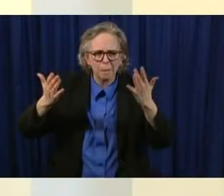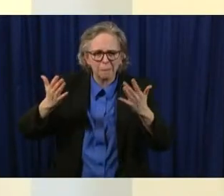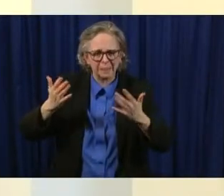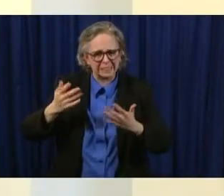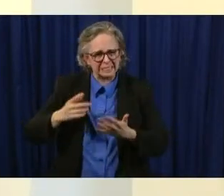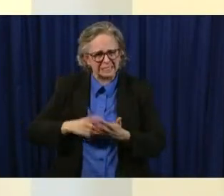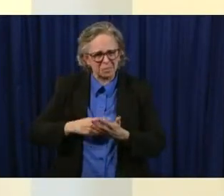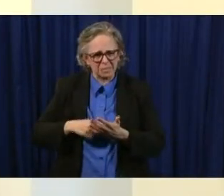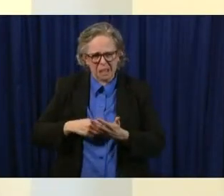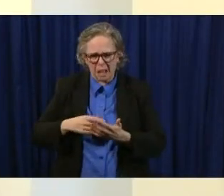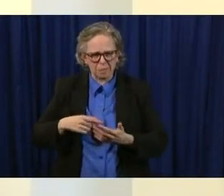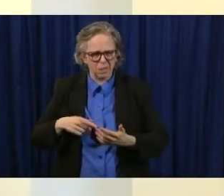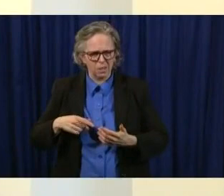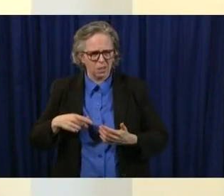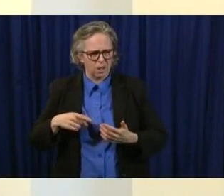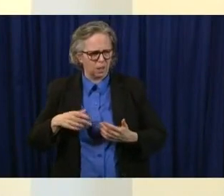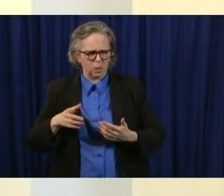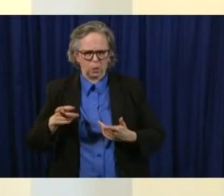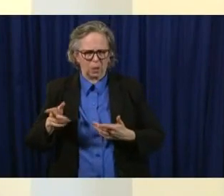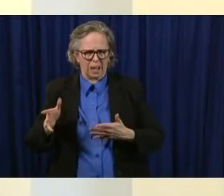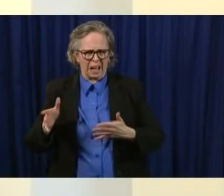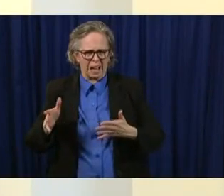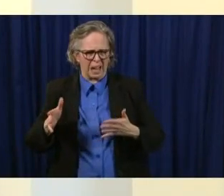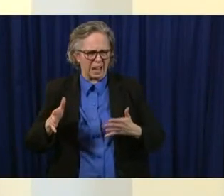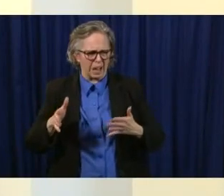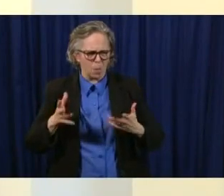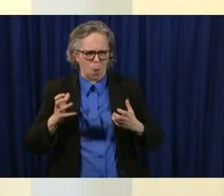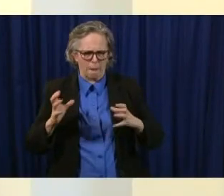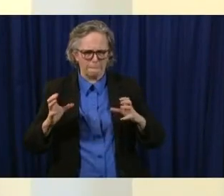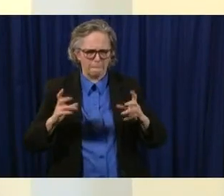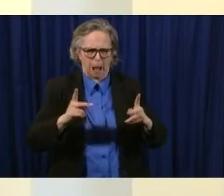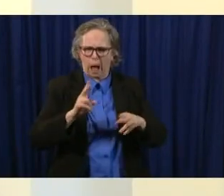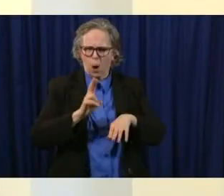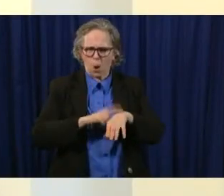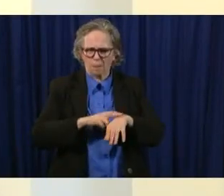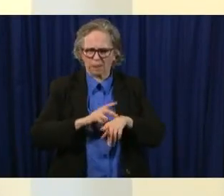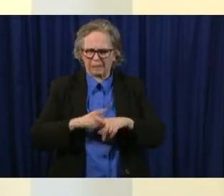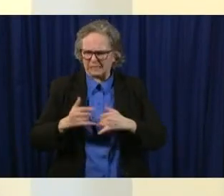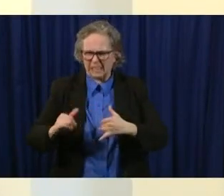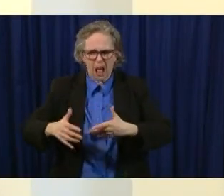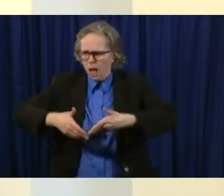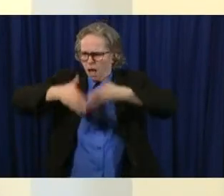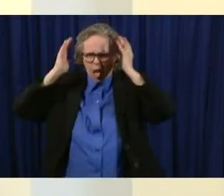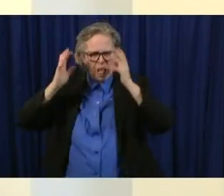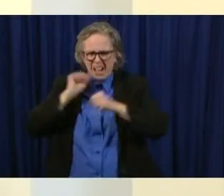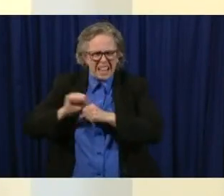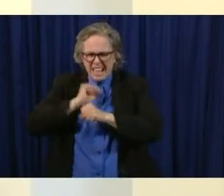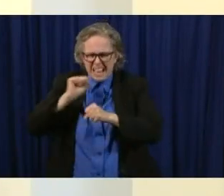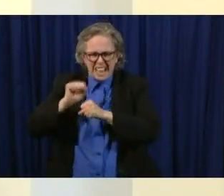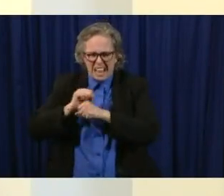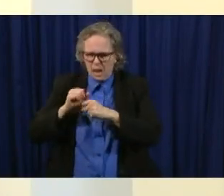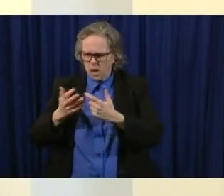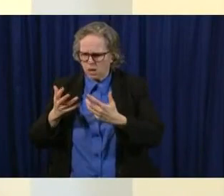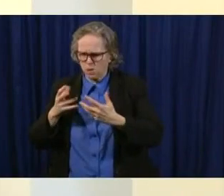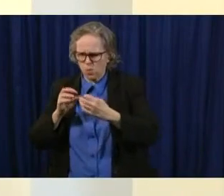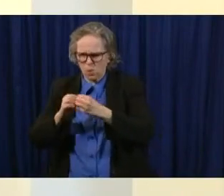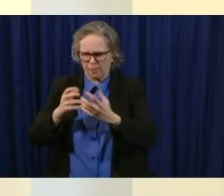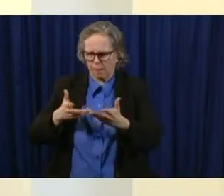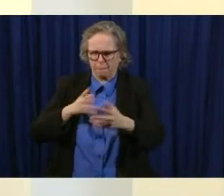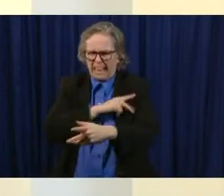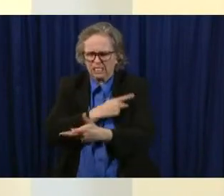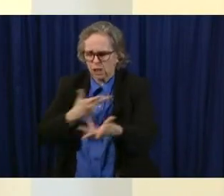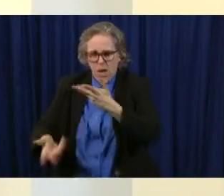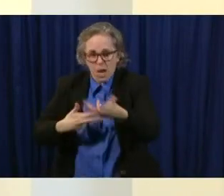know that there are many of you who are fighting the battle you know on the front lines every day whether you're a first responder or health care worker or you're